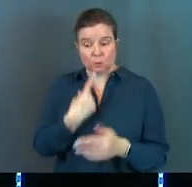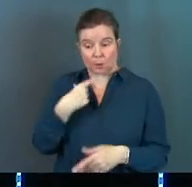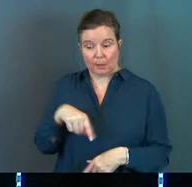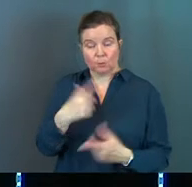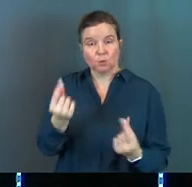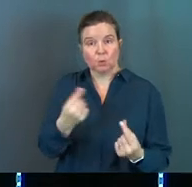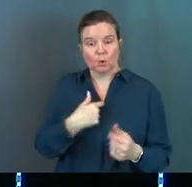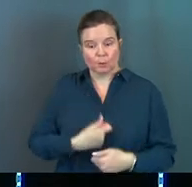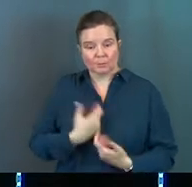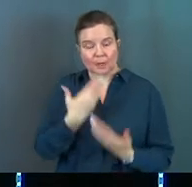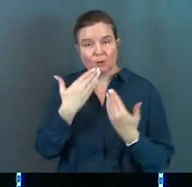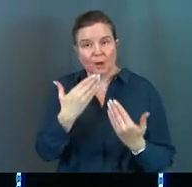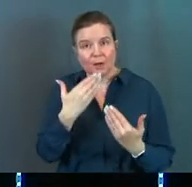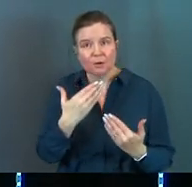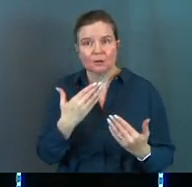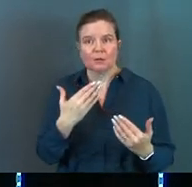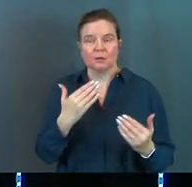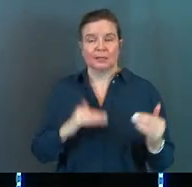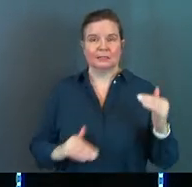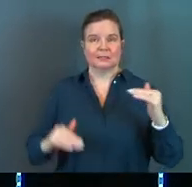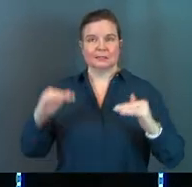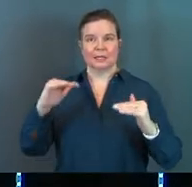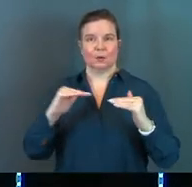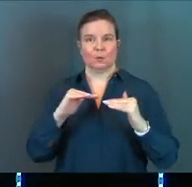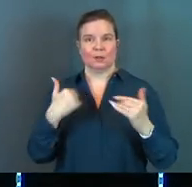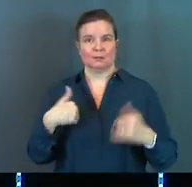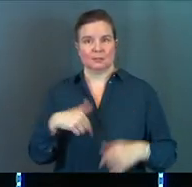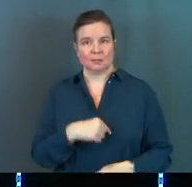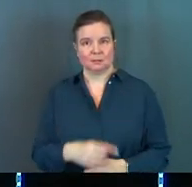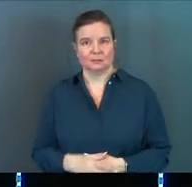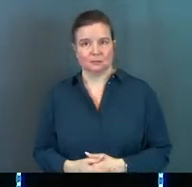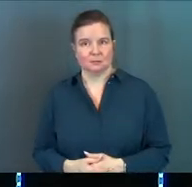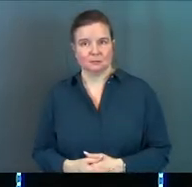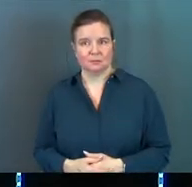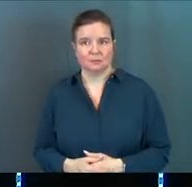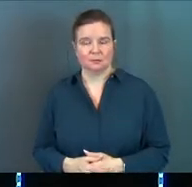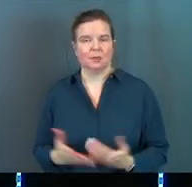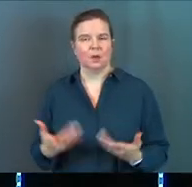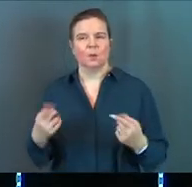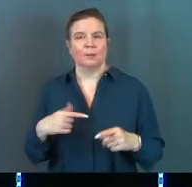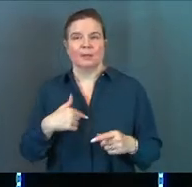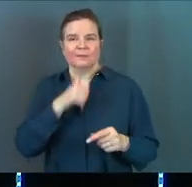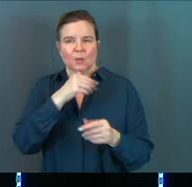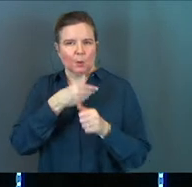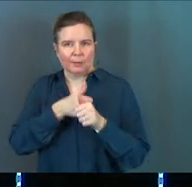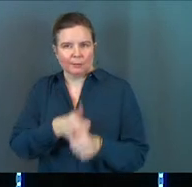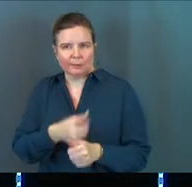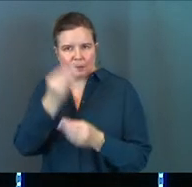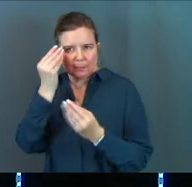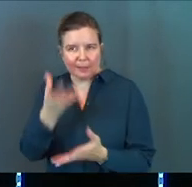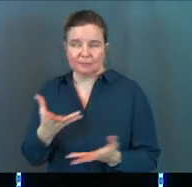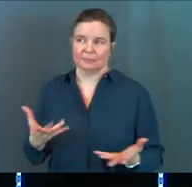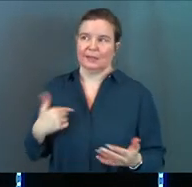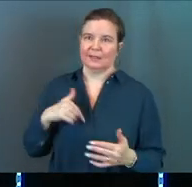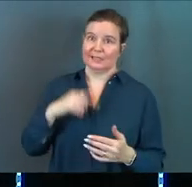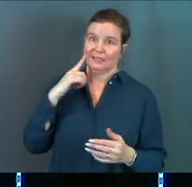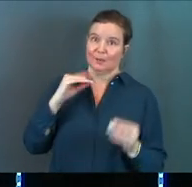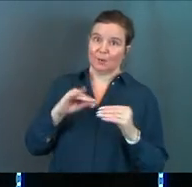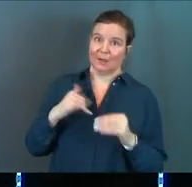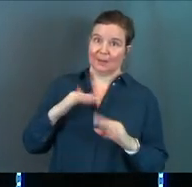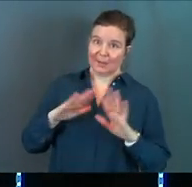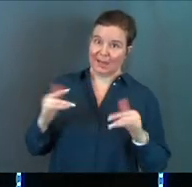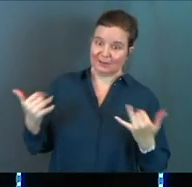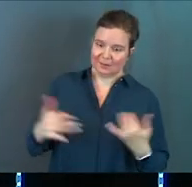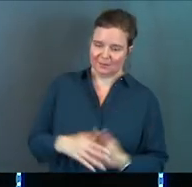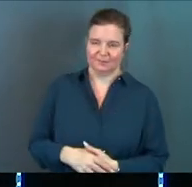them to do, when we express gratitude, it equalizes us. Now, what happens if they don't comply? You're like, this sounds more like